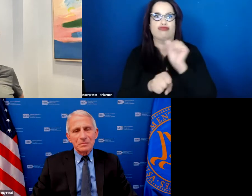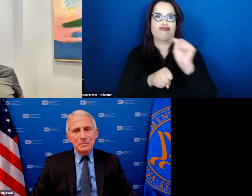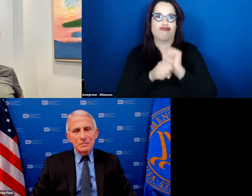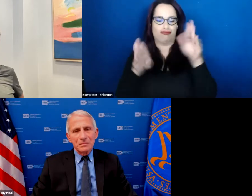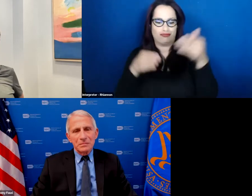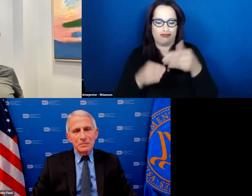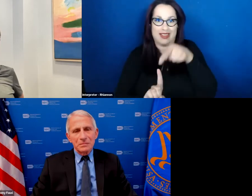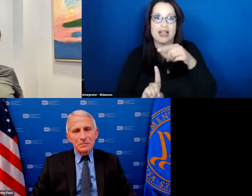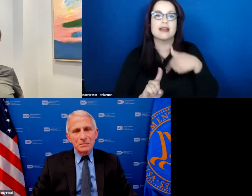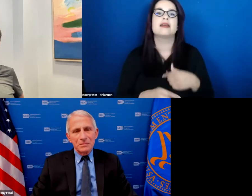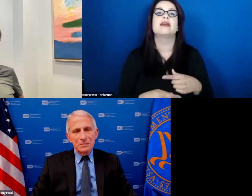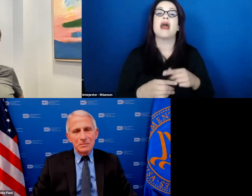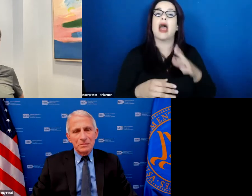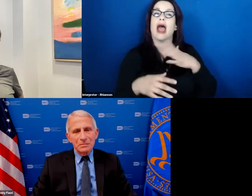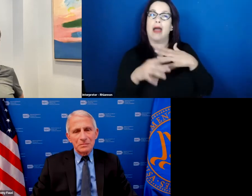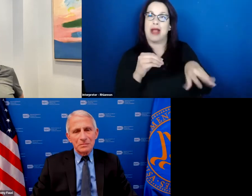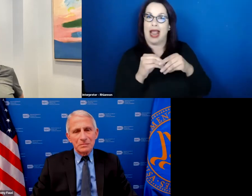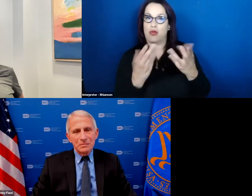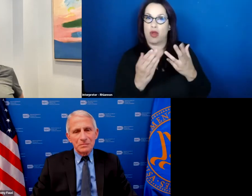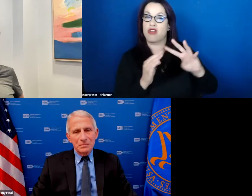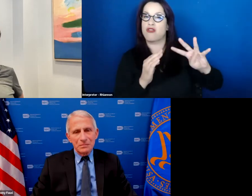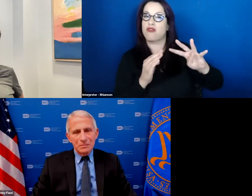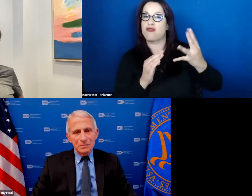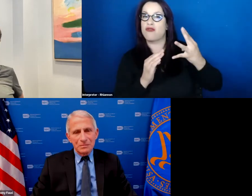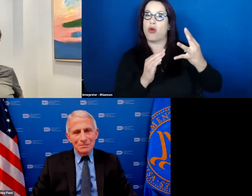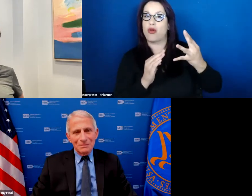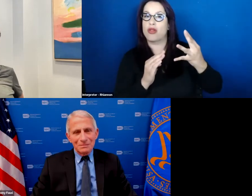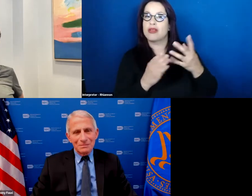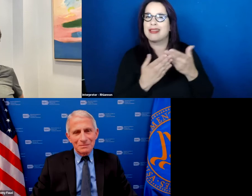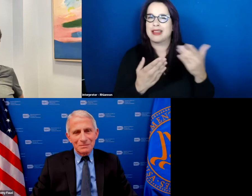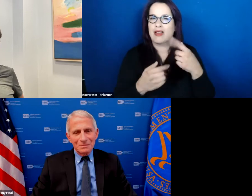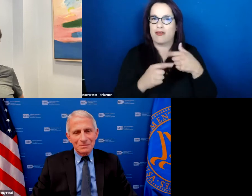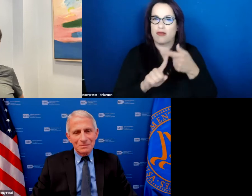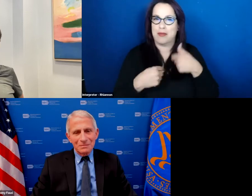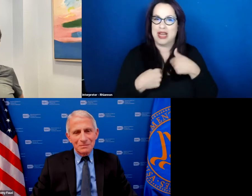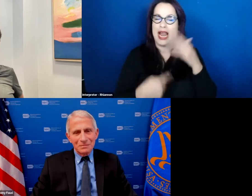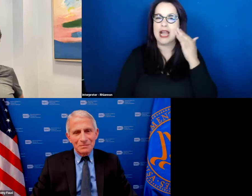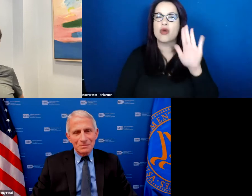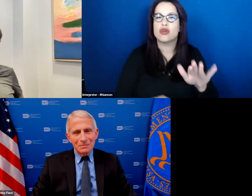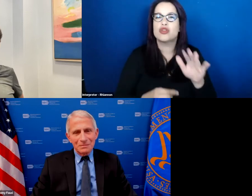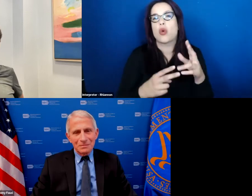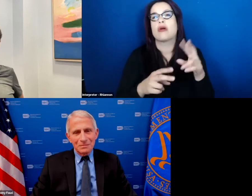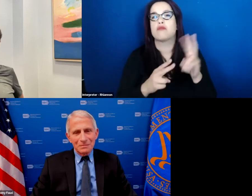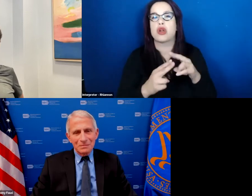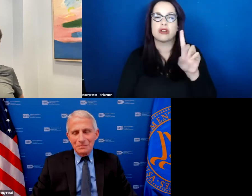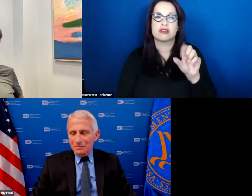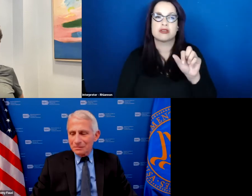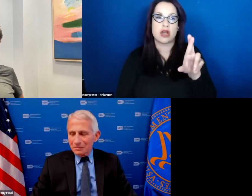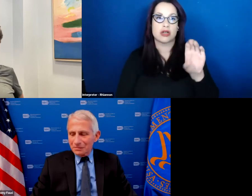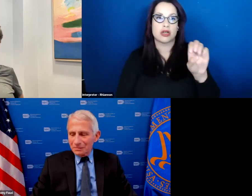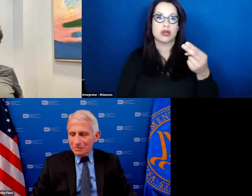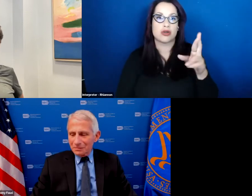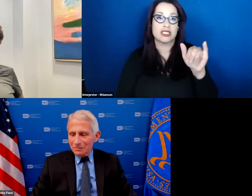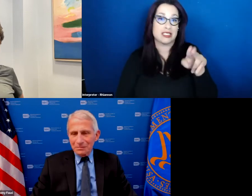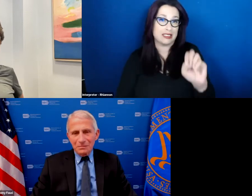for me is that i know uh dr christine grady very well your partner for many many years and